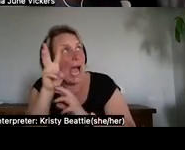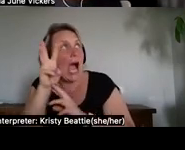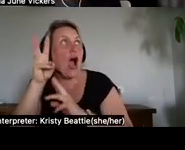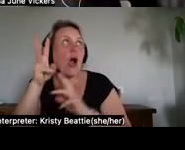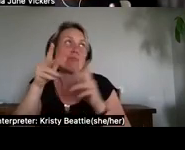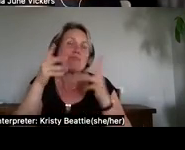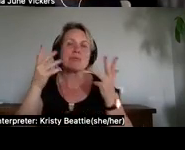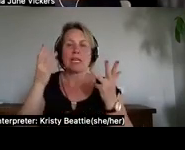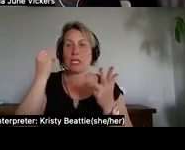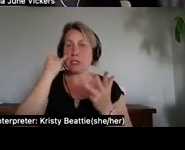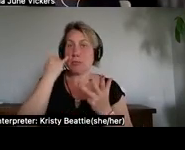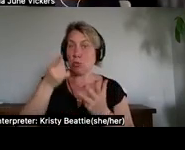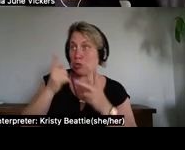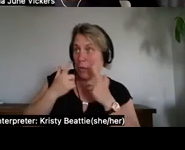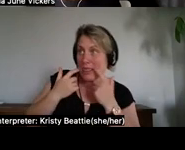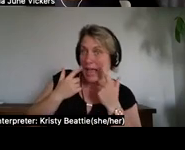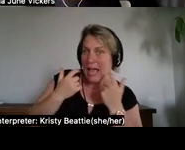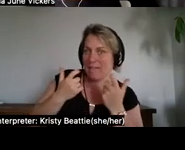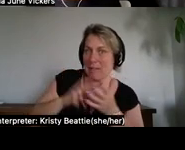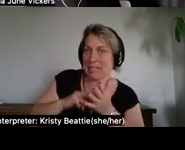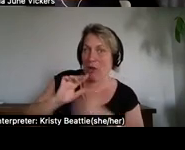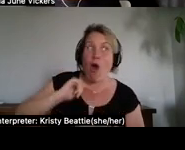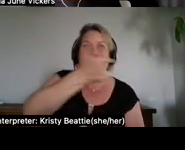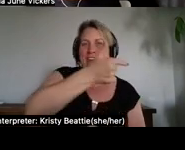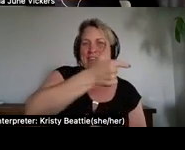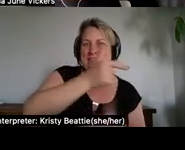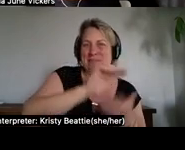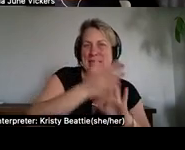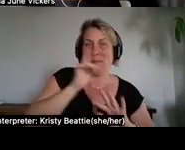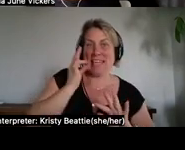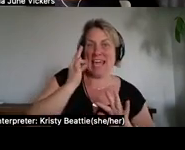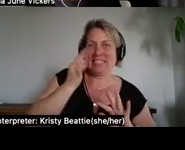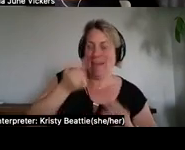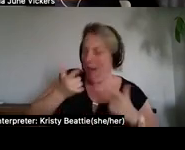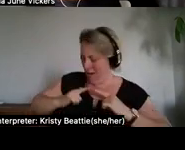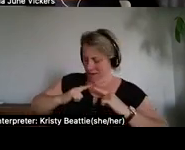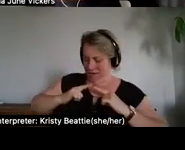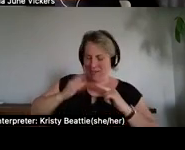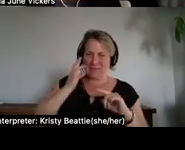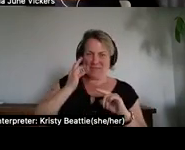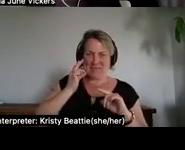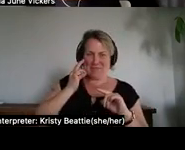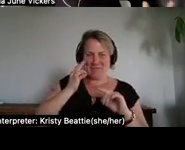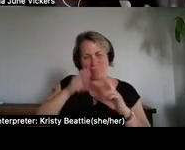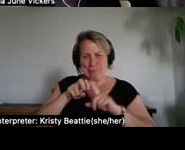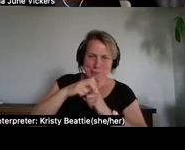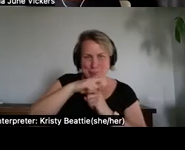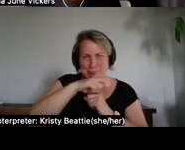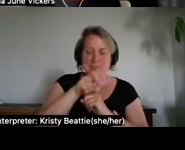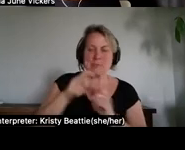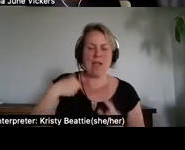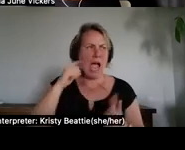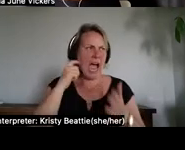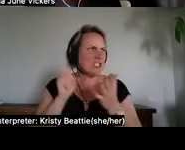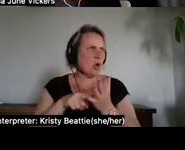then you had to be the cat and um i noticed that they could play